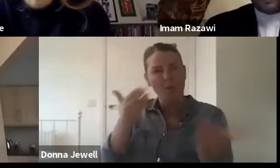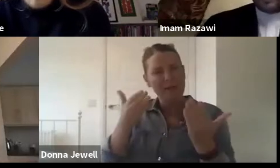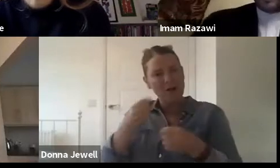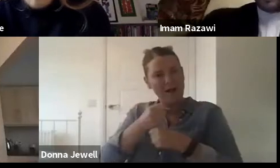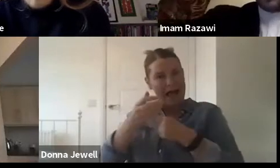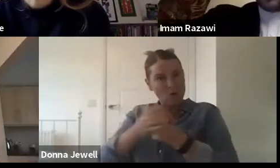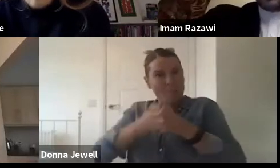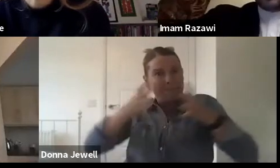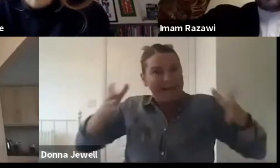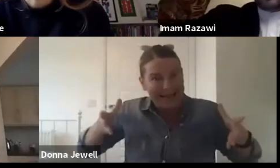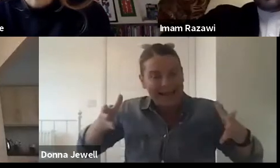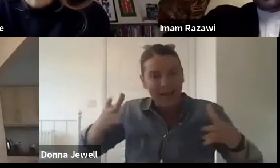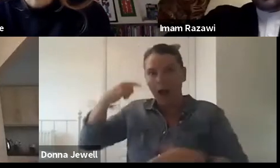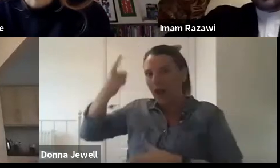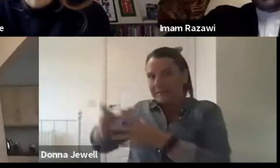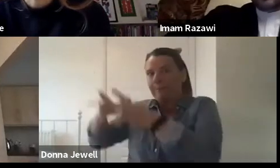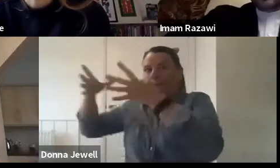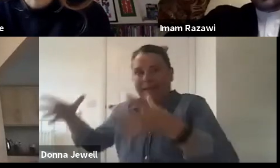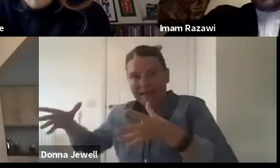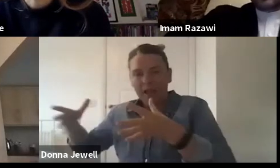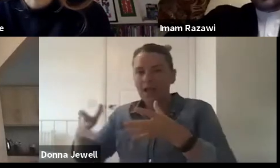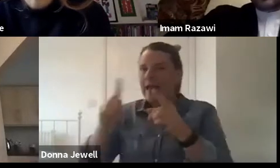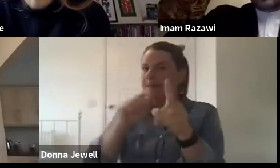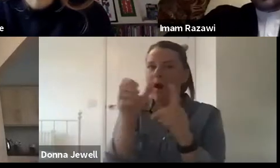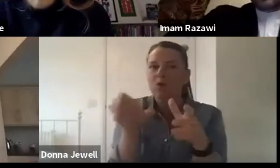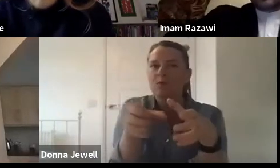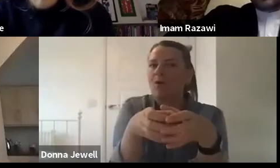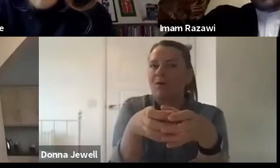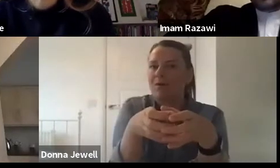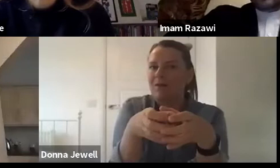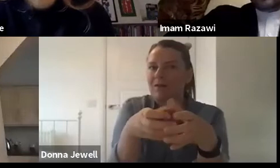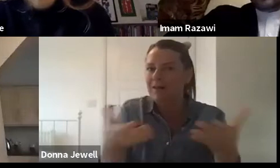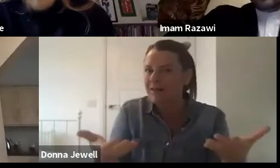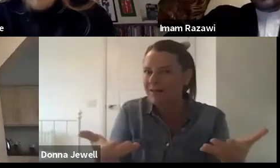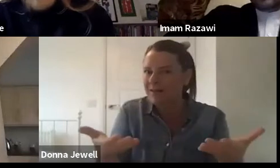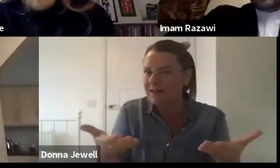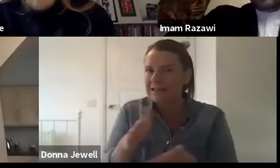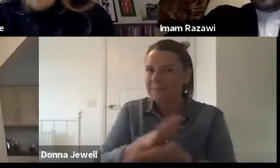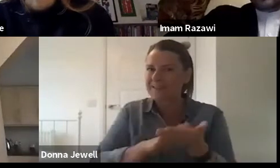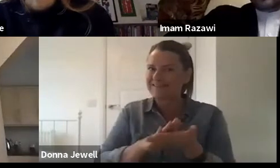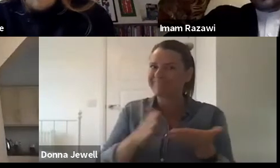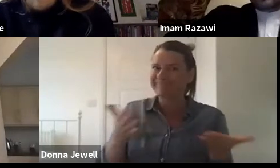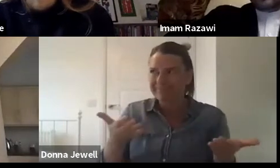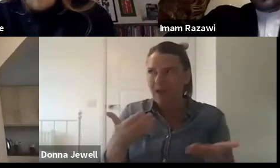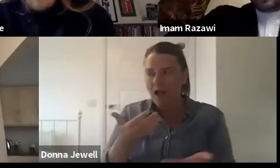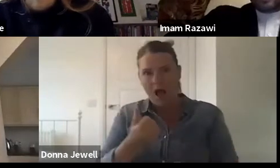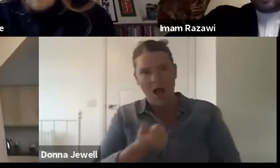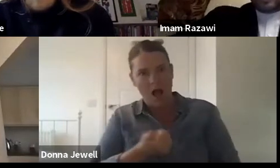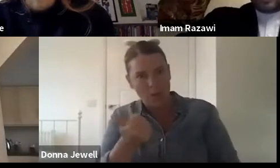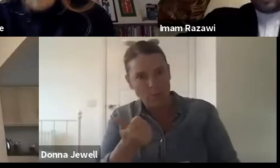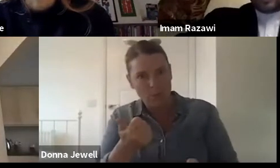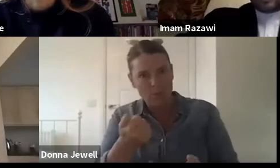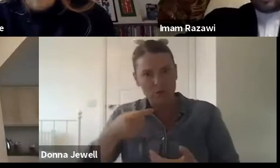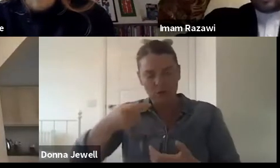And those issues of, as it were, how we can create a backdrop in this city